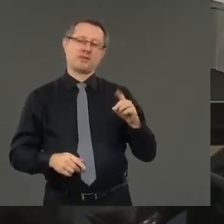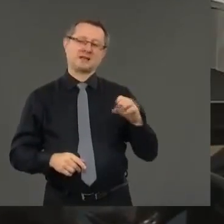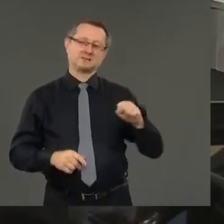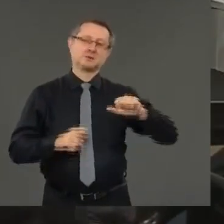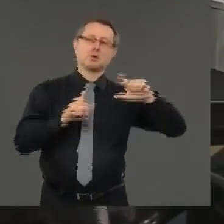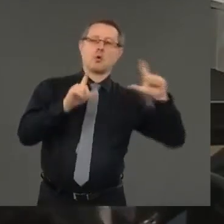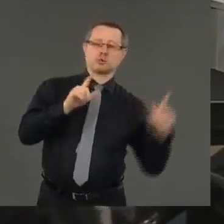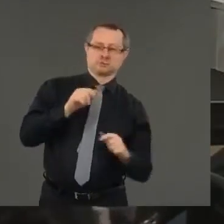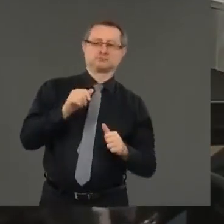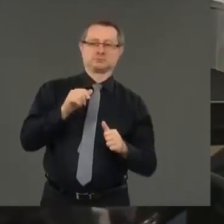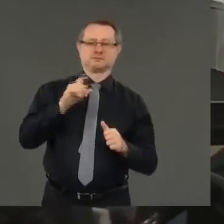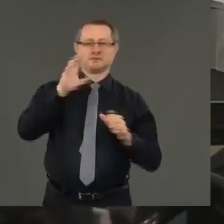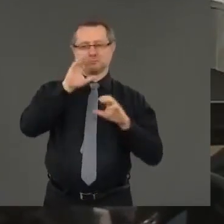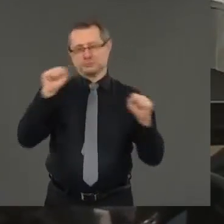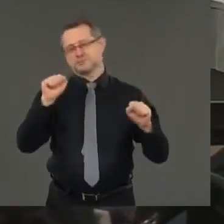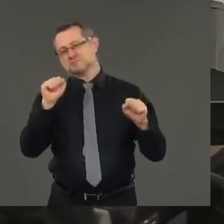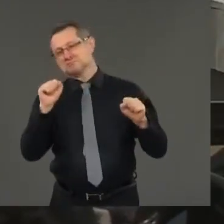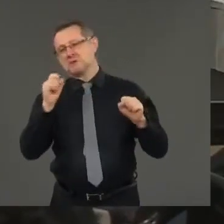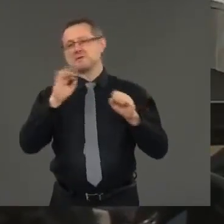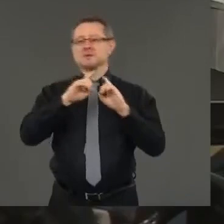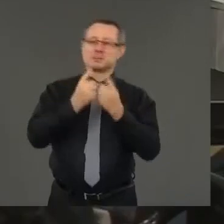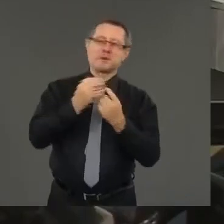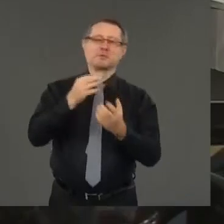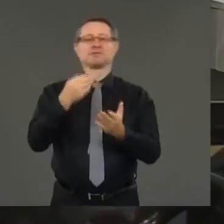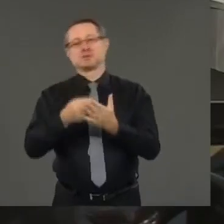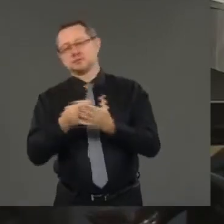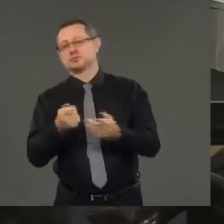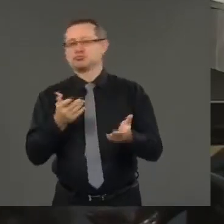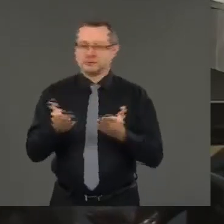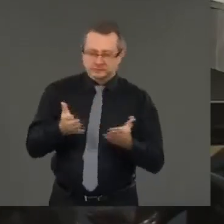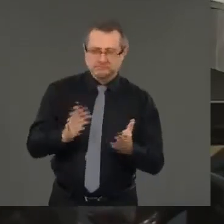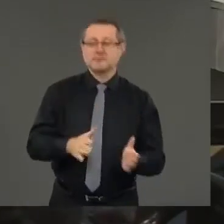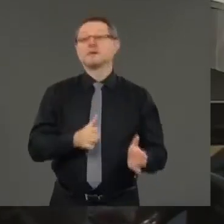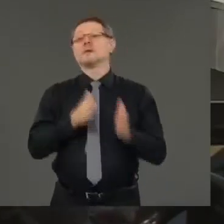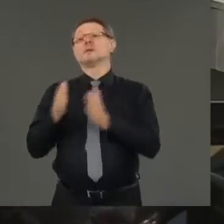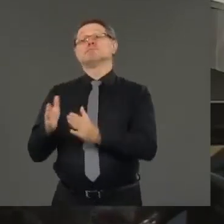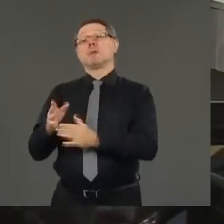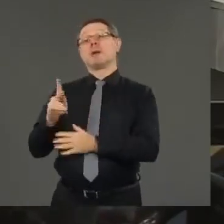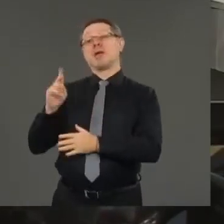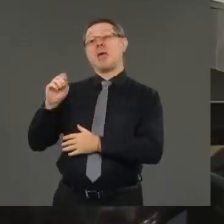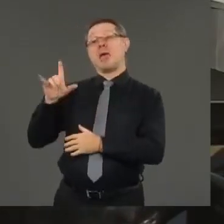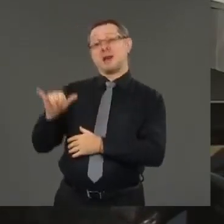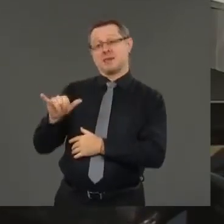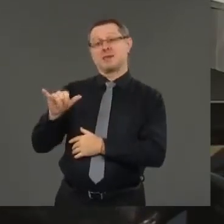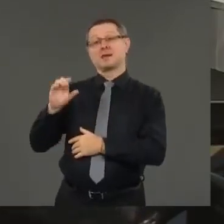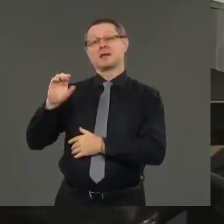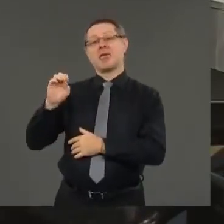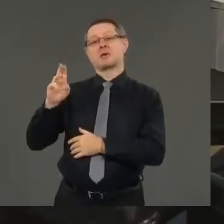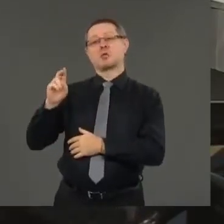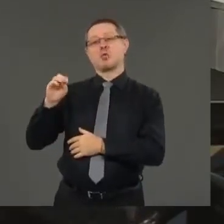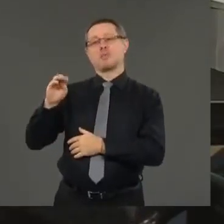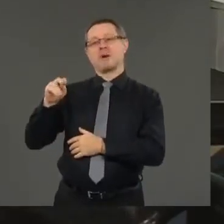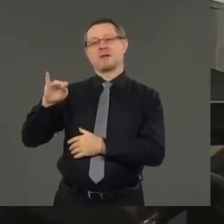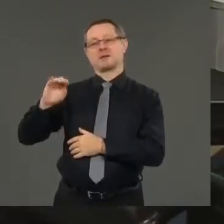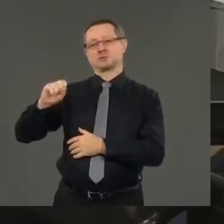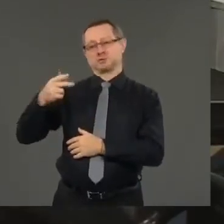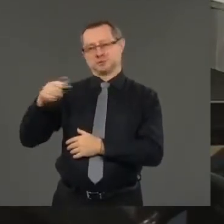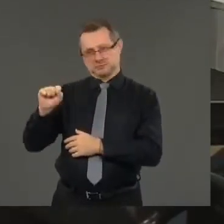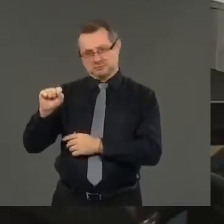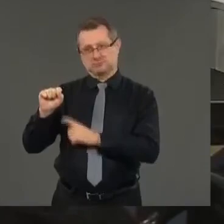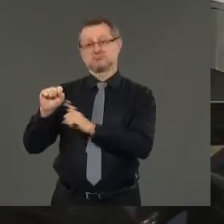Financial Services and Kelly Cummings to Gareth's left Kelly as you know is director of state operations